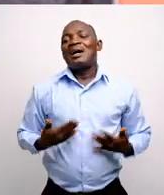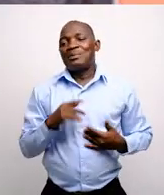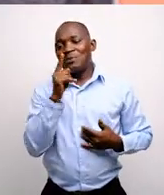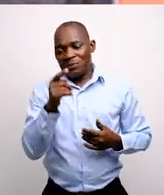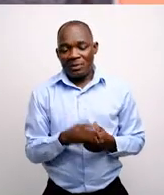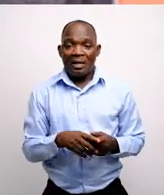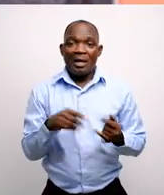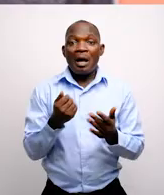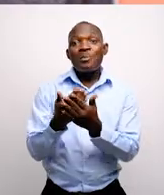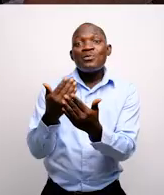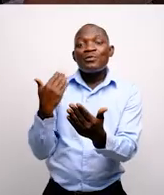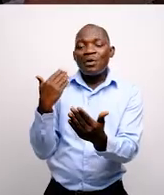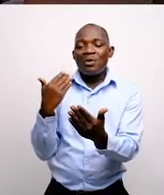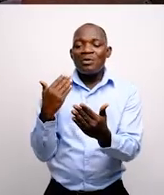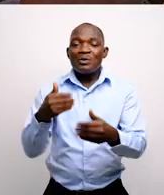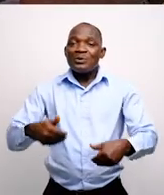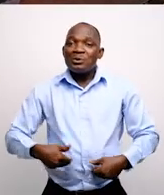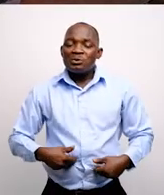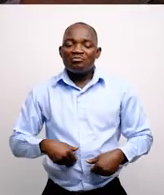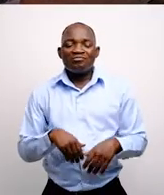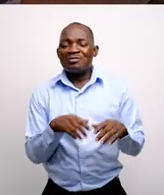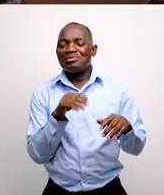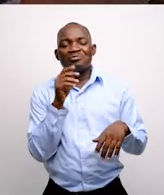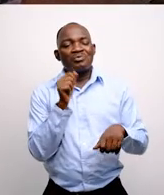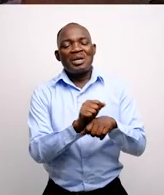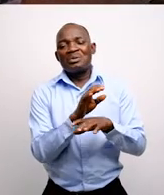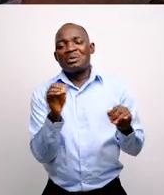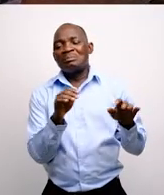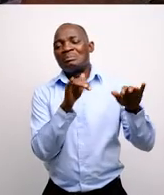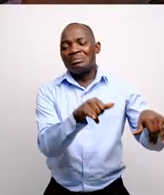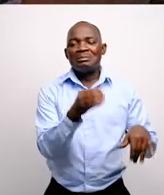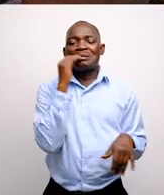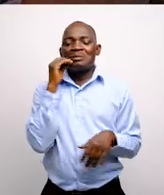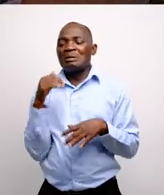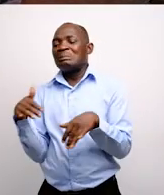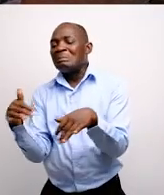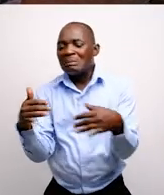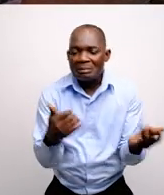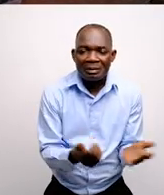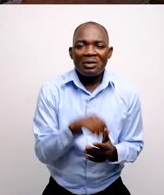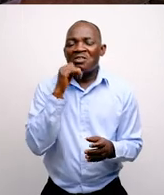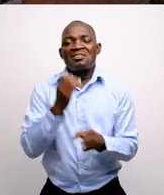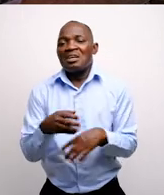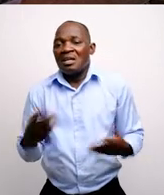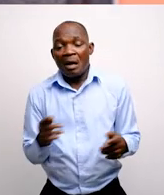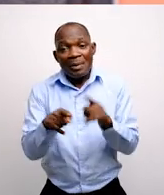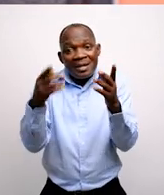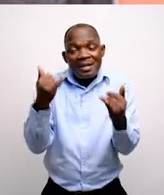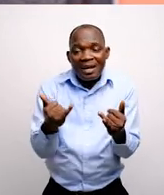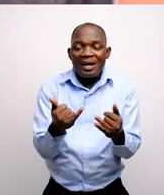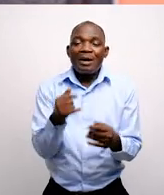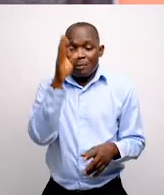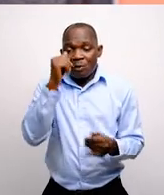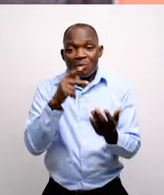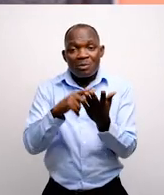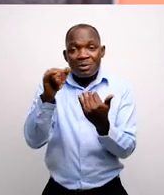has really important to them. Initially, the youth were staying ideal. They don't have anything to